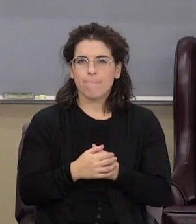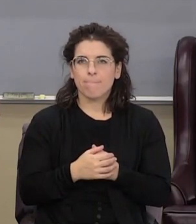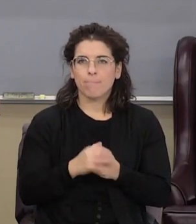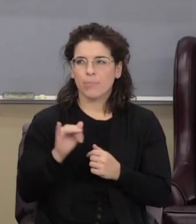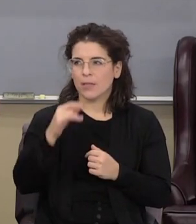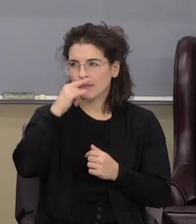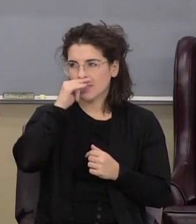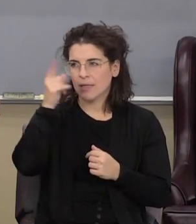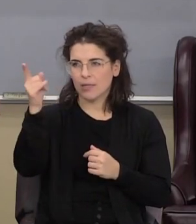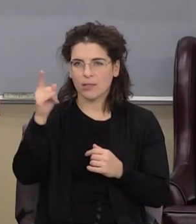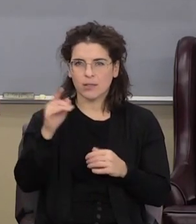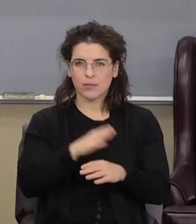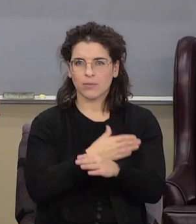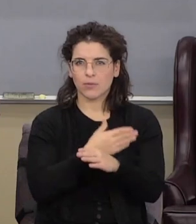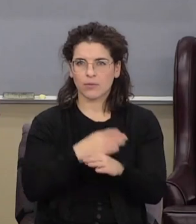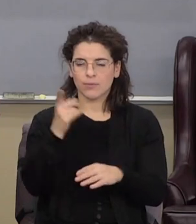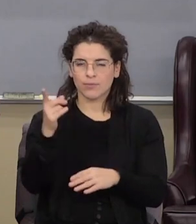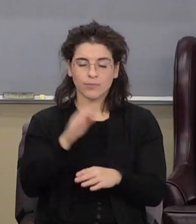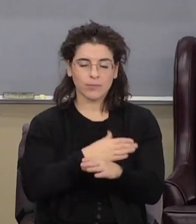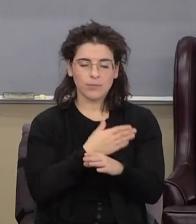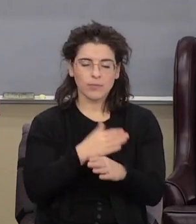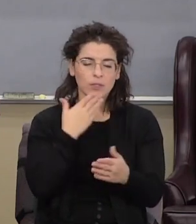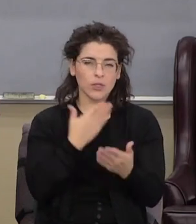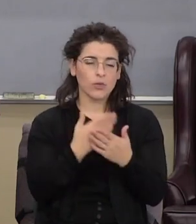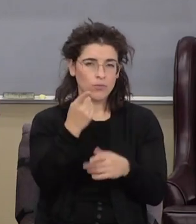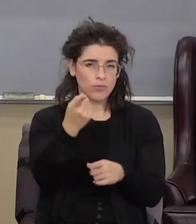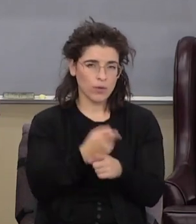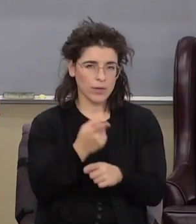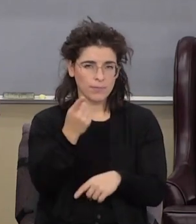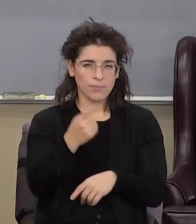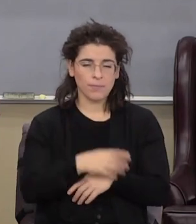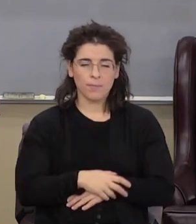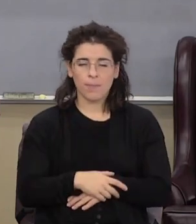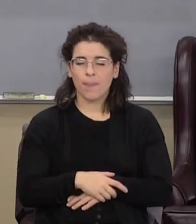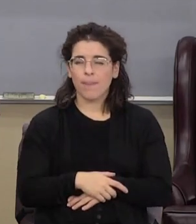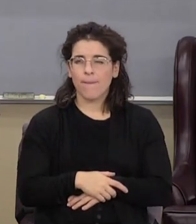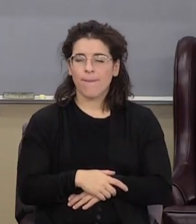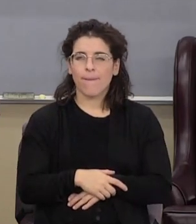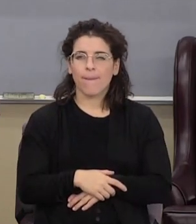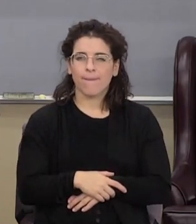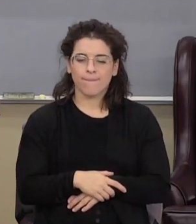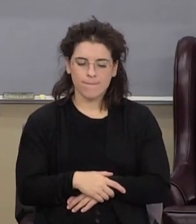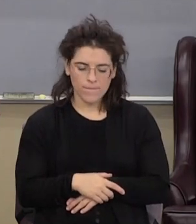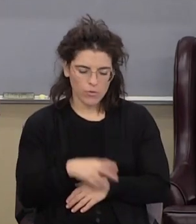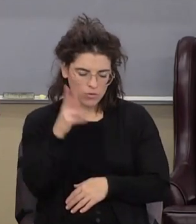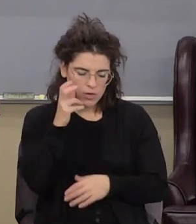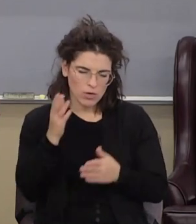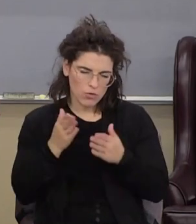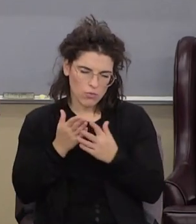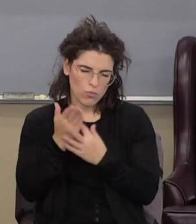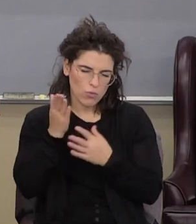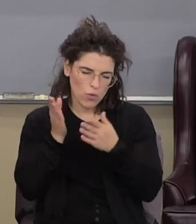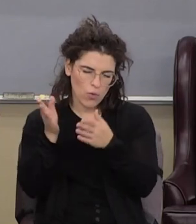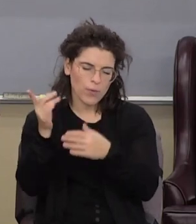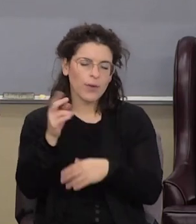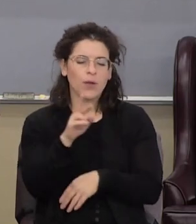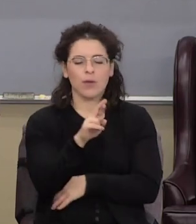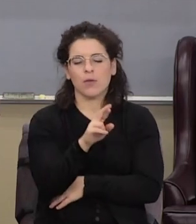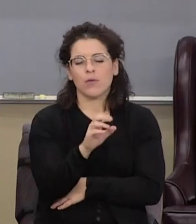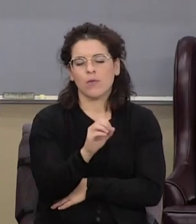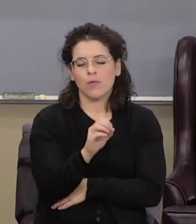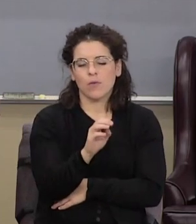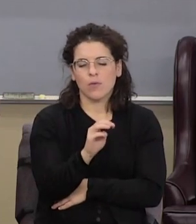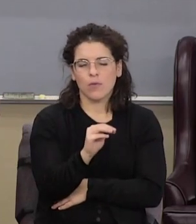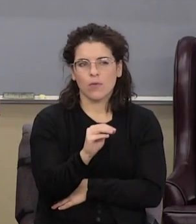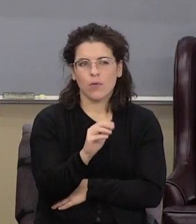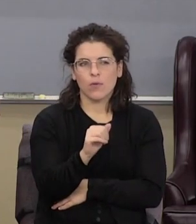That's the kids. They sing good, don't they? You know? It comes down the hall. Okay? Romans chapter 15.